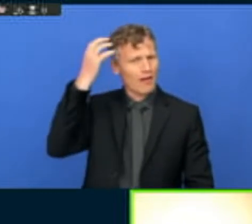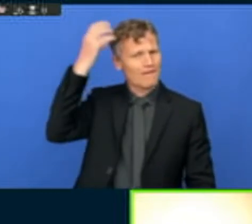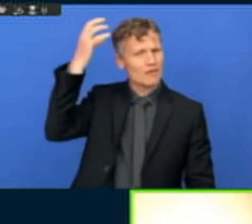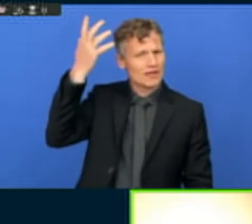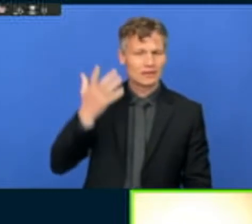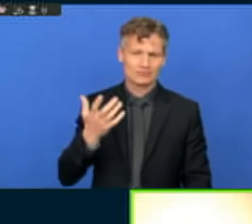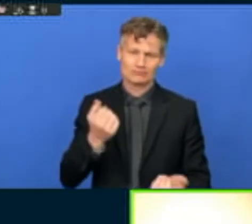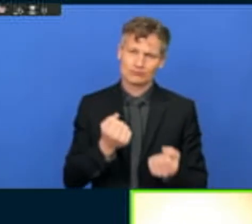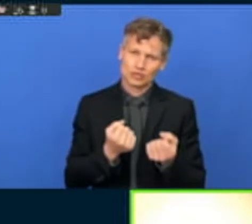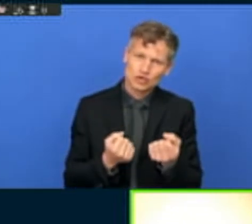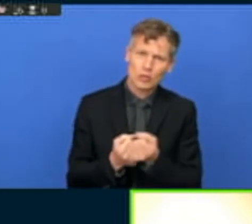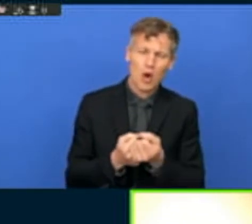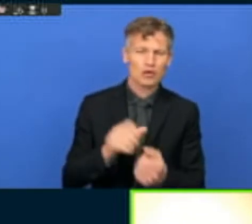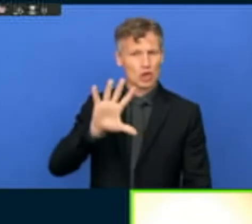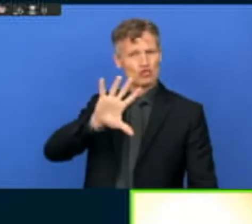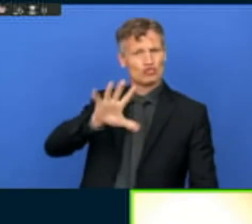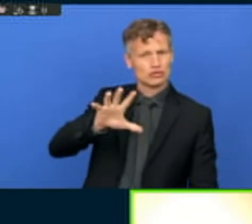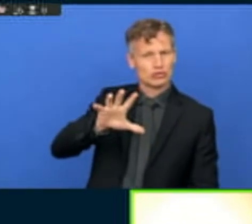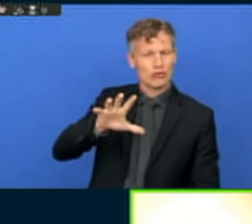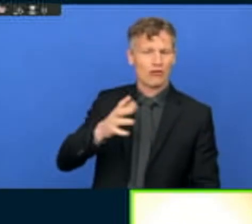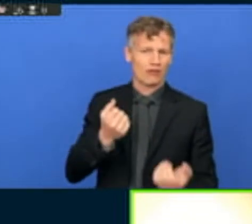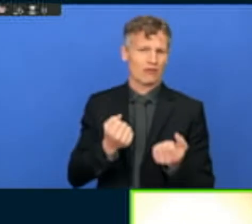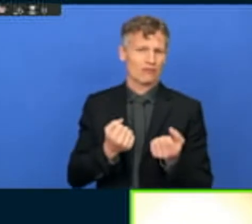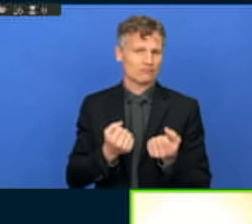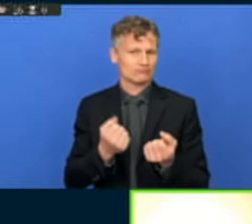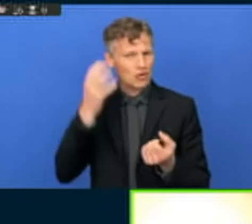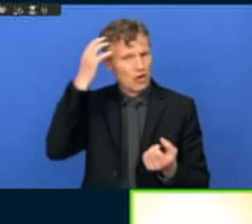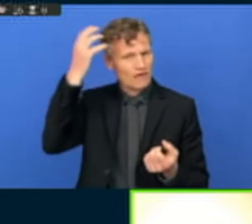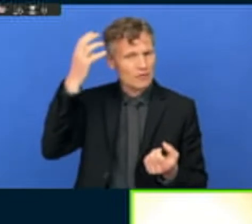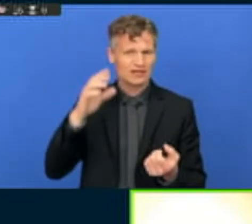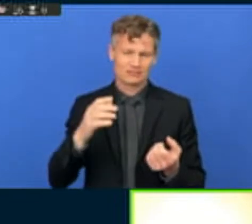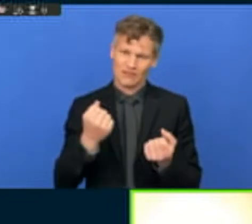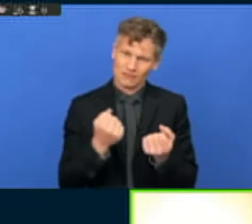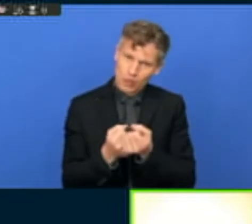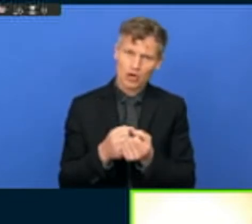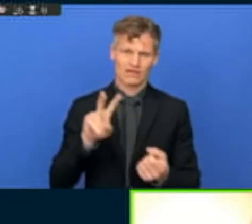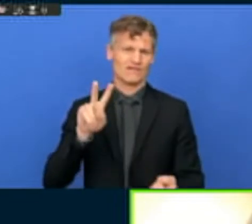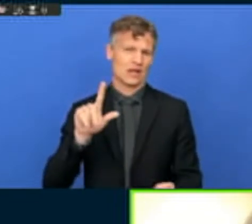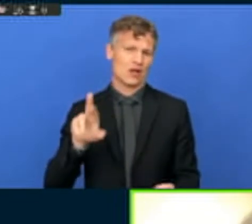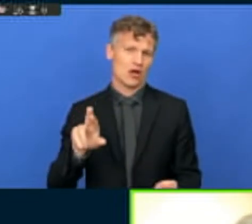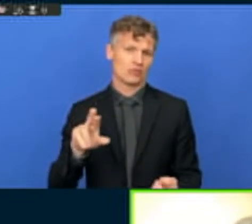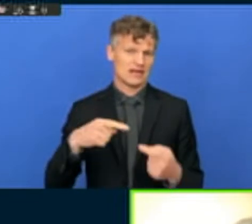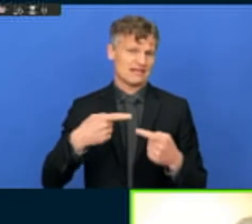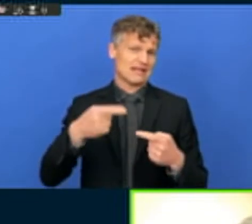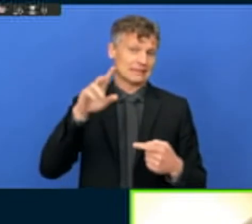commitments during this meeting next month. Thank you.